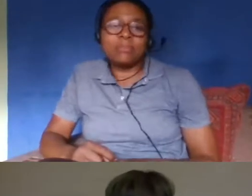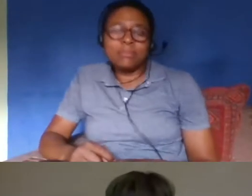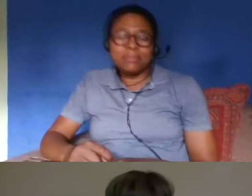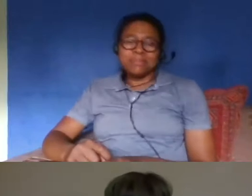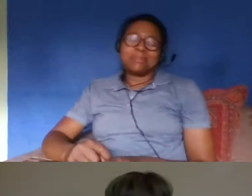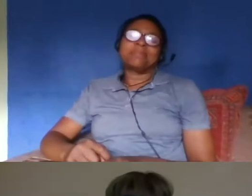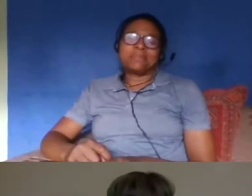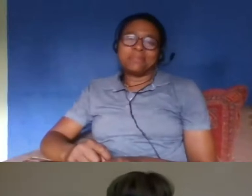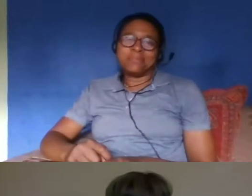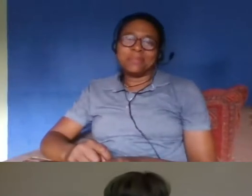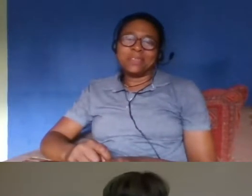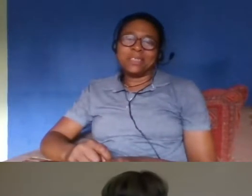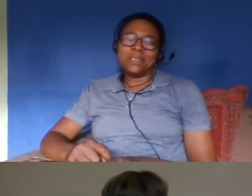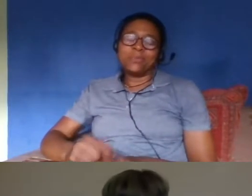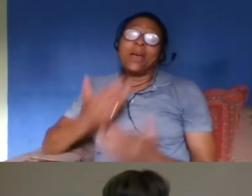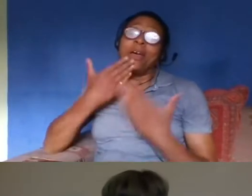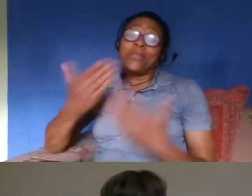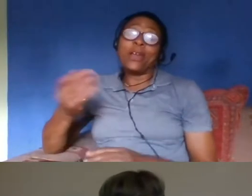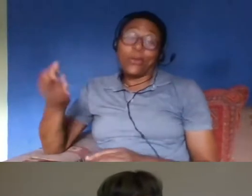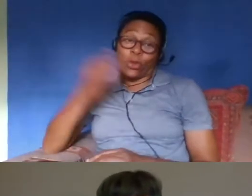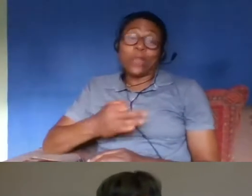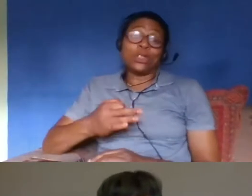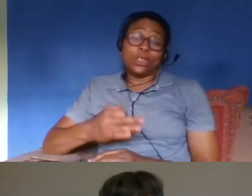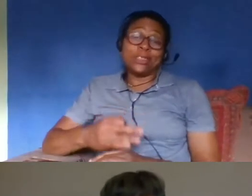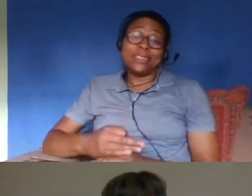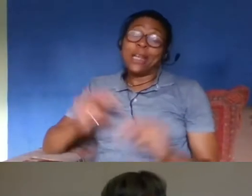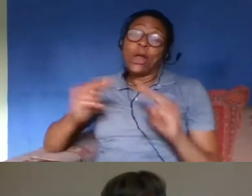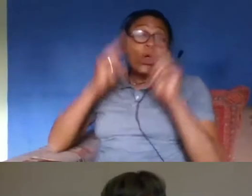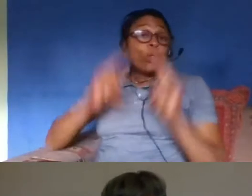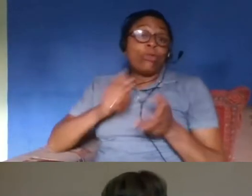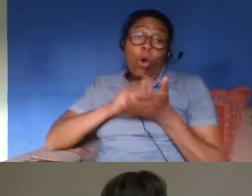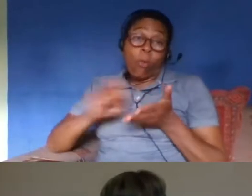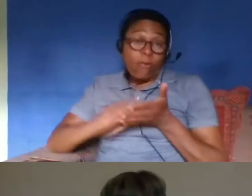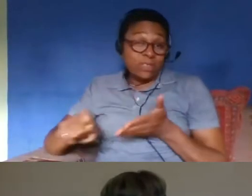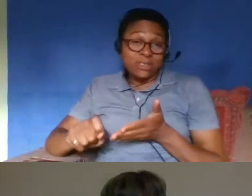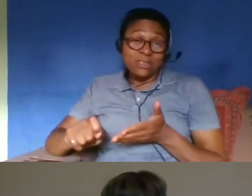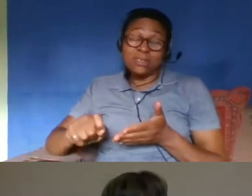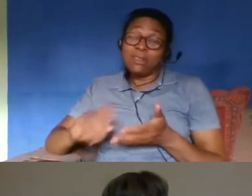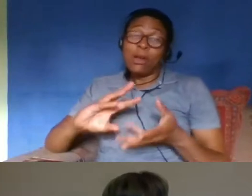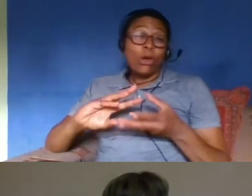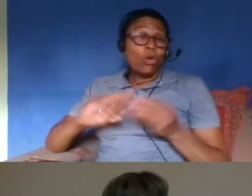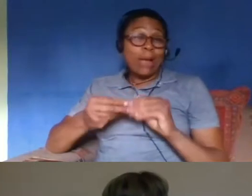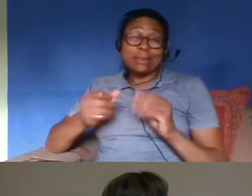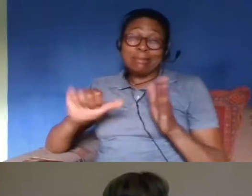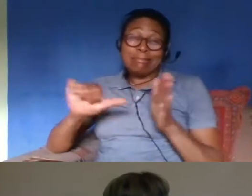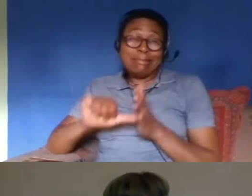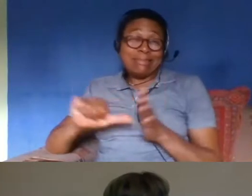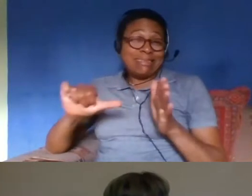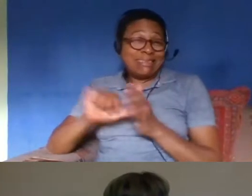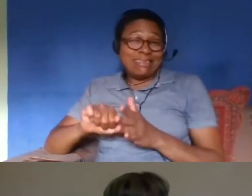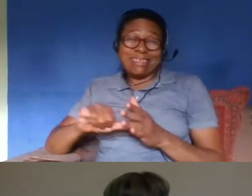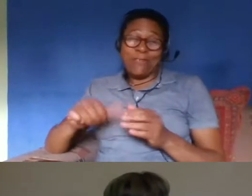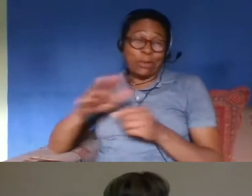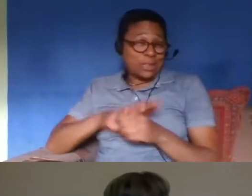so thank you very much for the question and the home office doesn't make it easy you know they they're very reluctant to grant applications